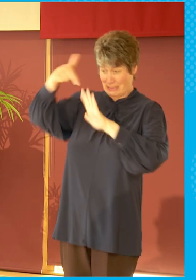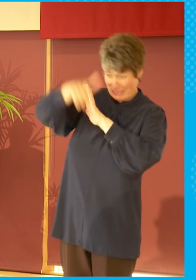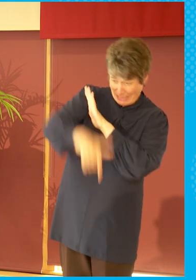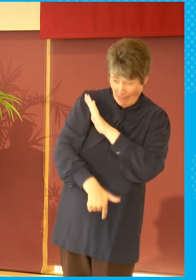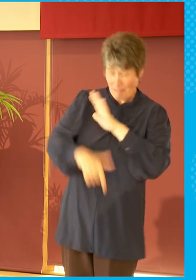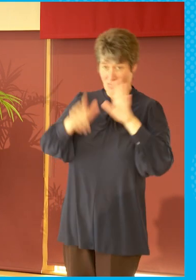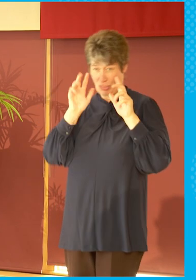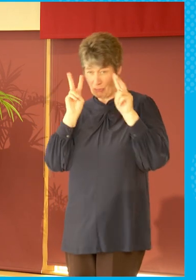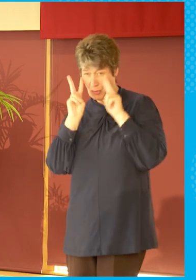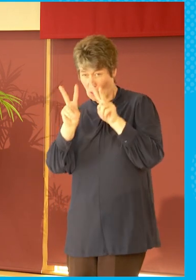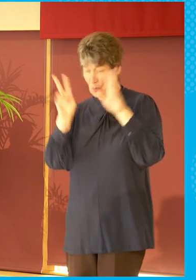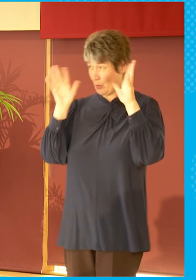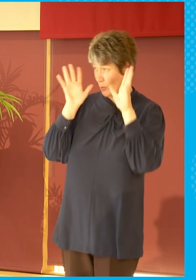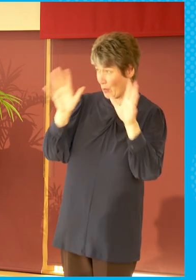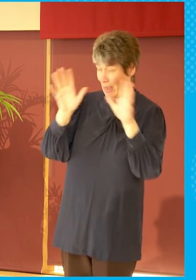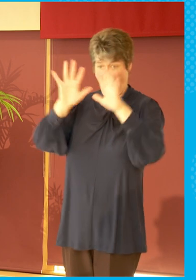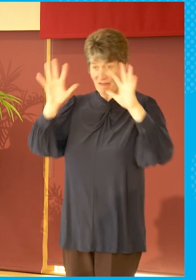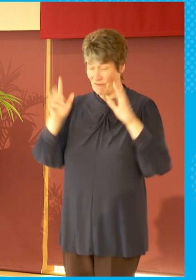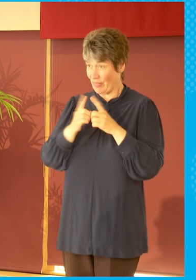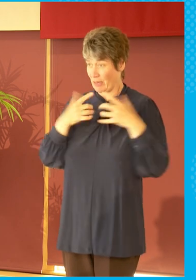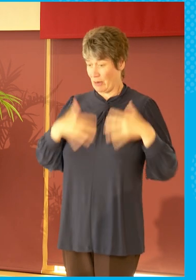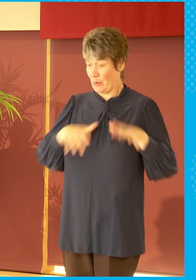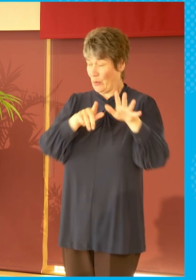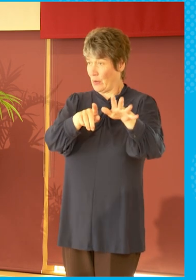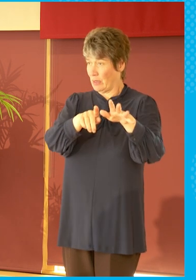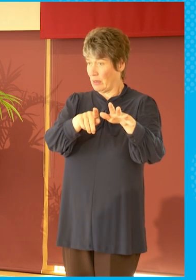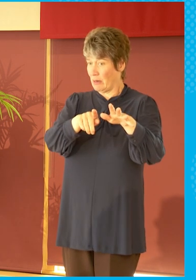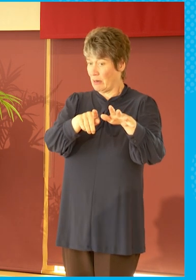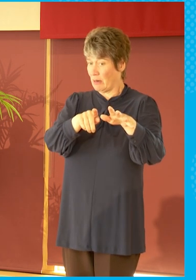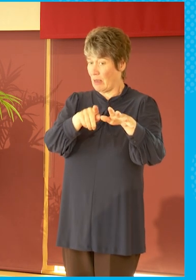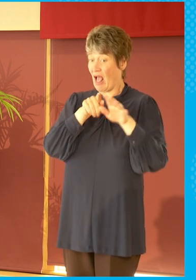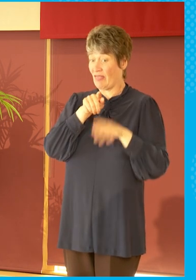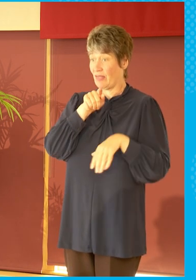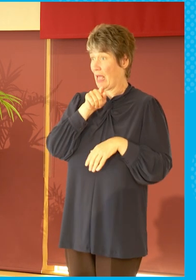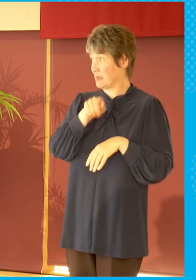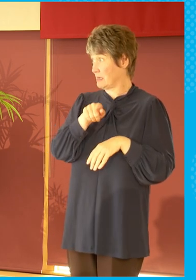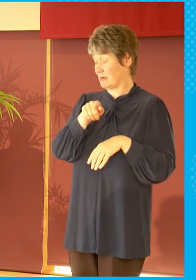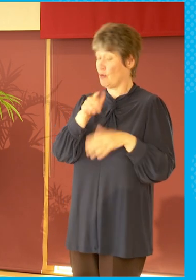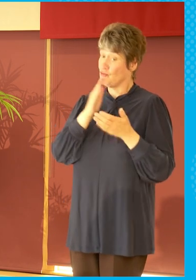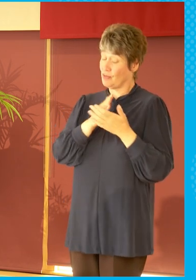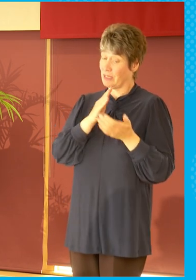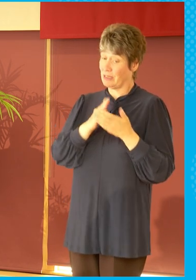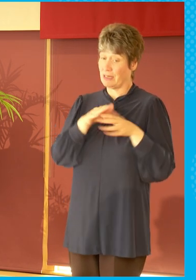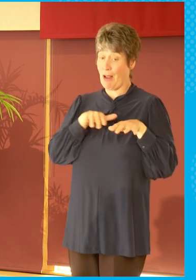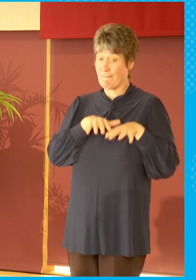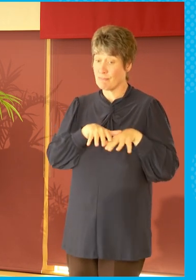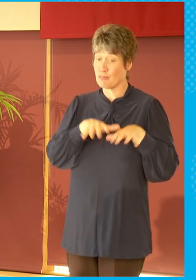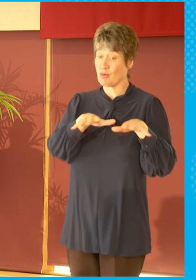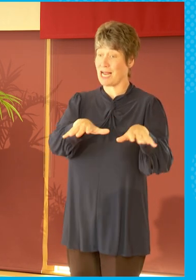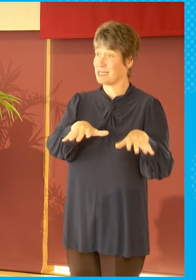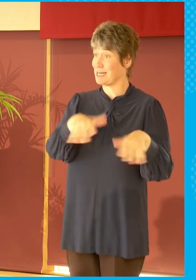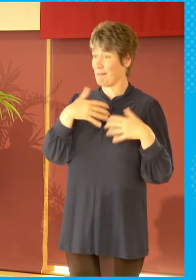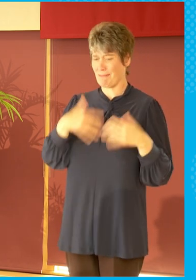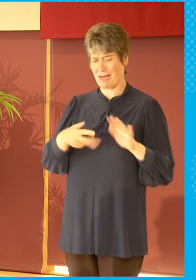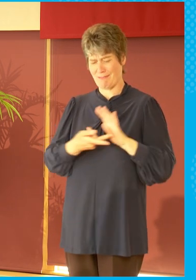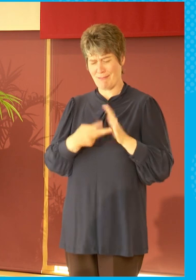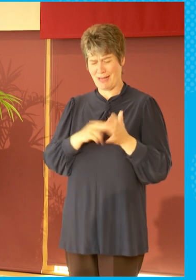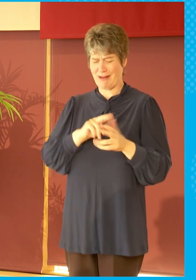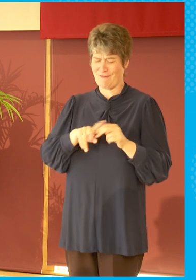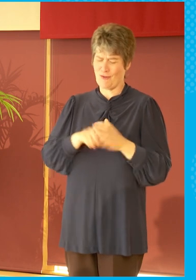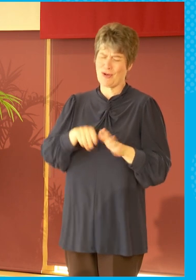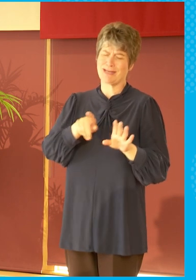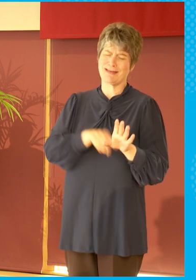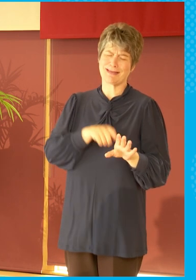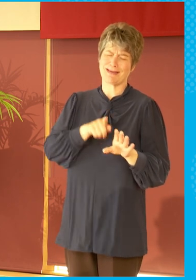that happened. And that was years and years in the planning. And I know, look, you'll have colleagues that have spent their entire